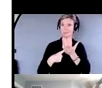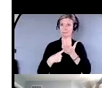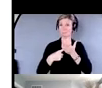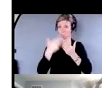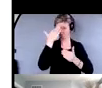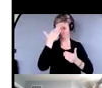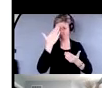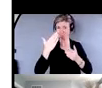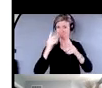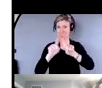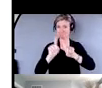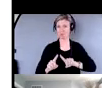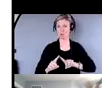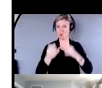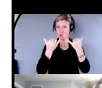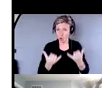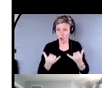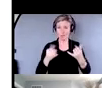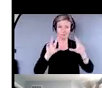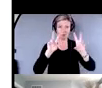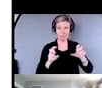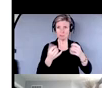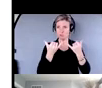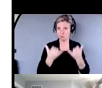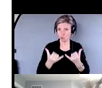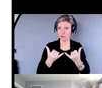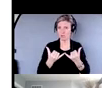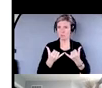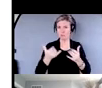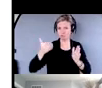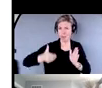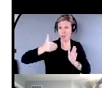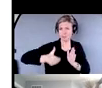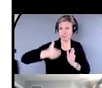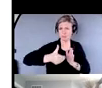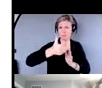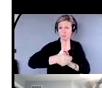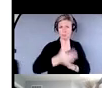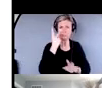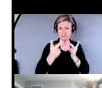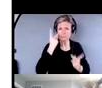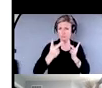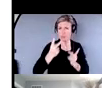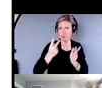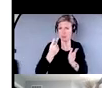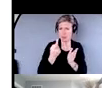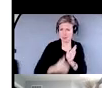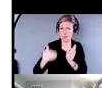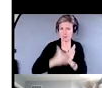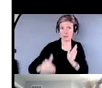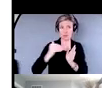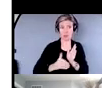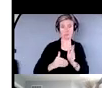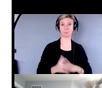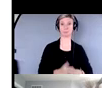some of the current trends in frauds. So we're better equipped. And there are senior support officers across Ontario in different departments who